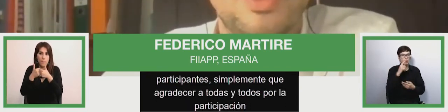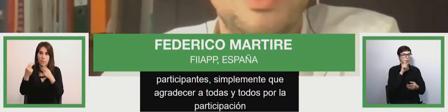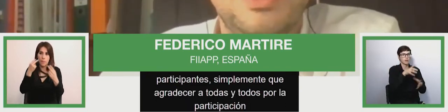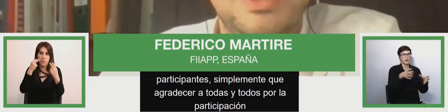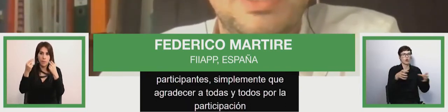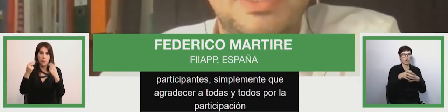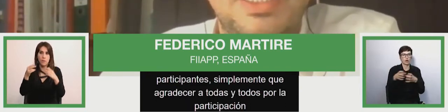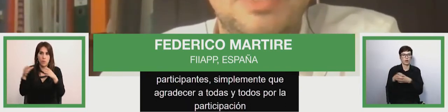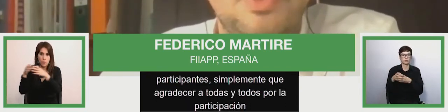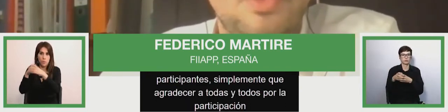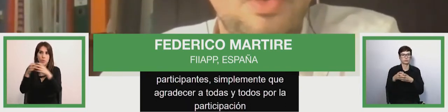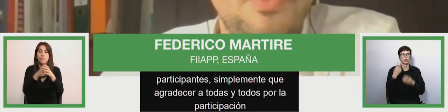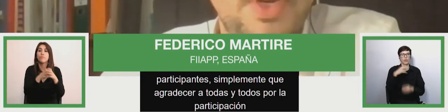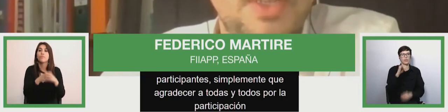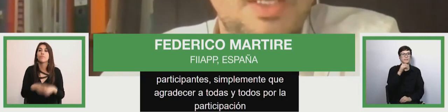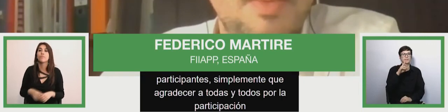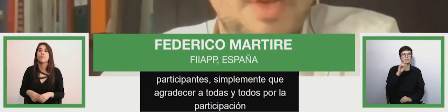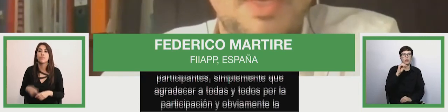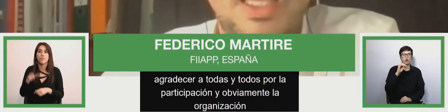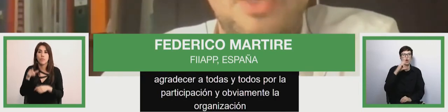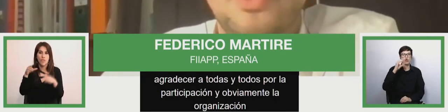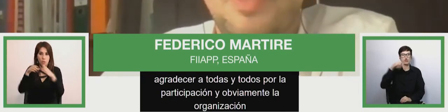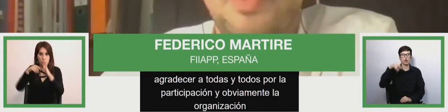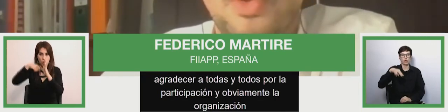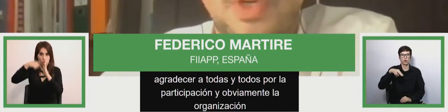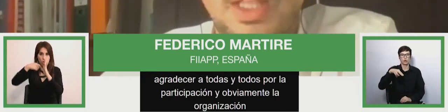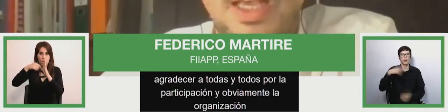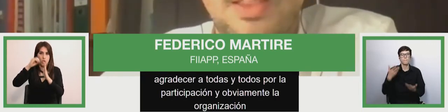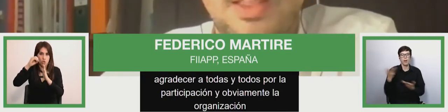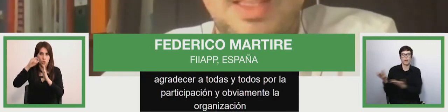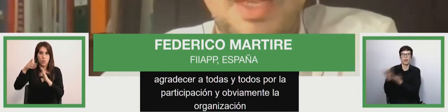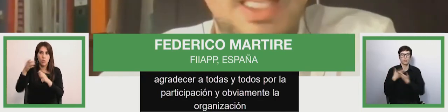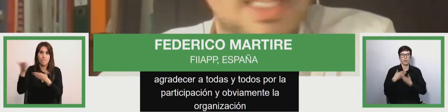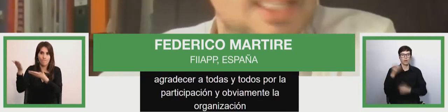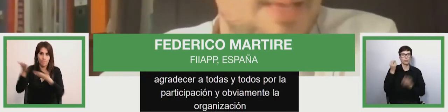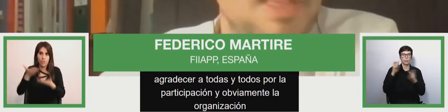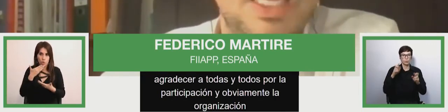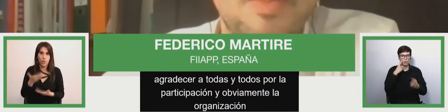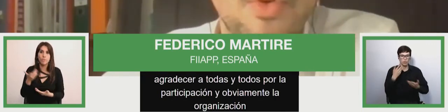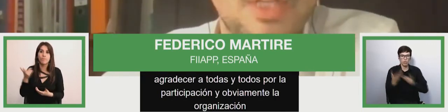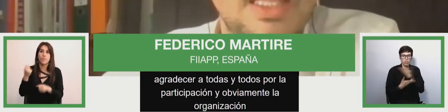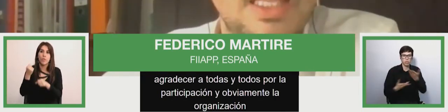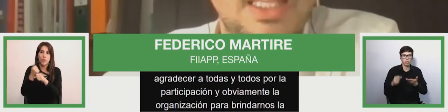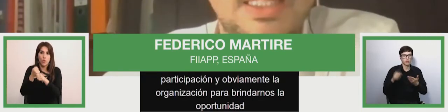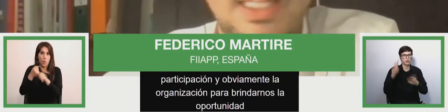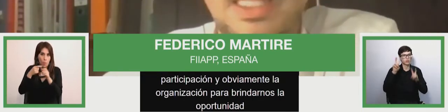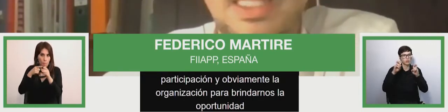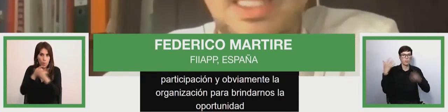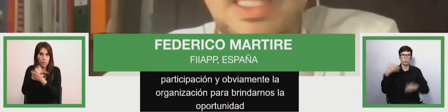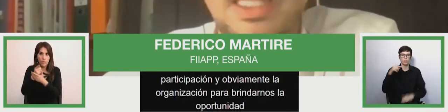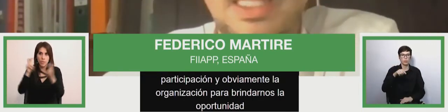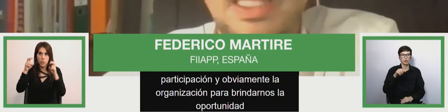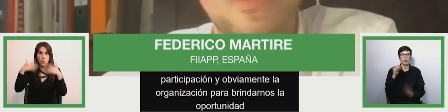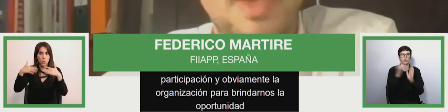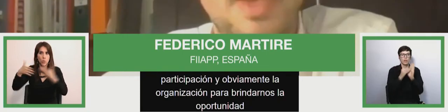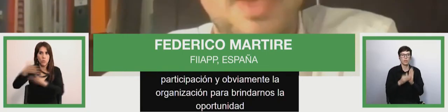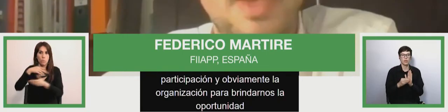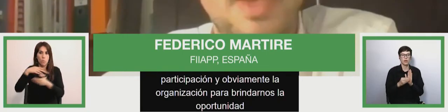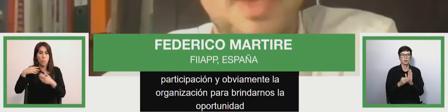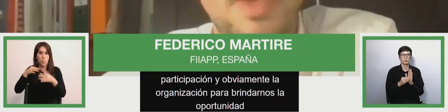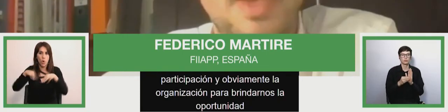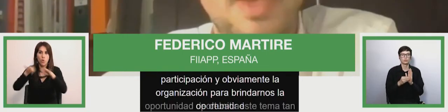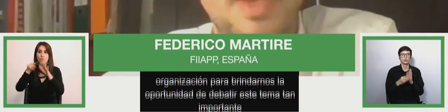organization of the video conference to make the most of the opportunity to debate this issue which is so important for